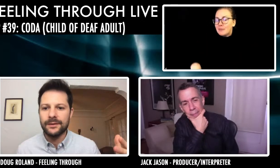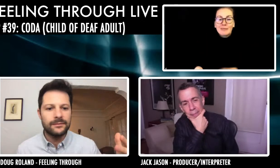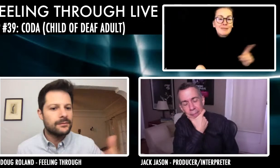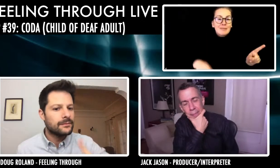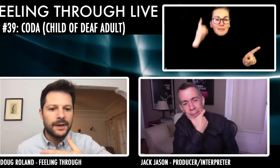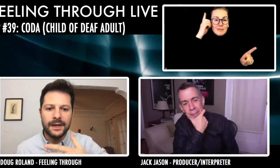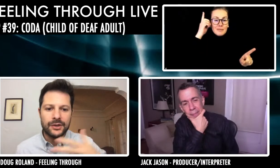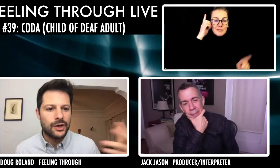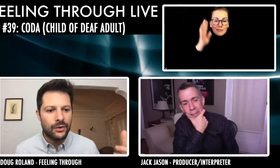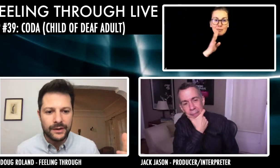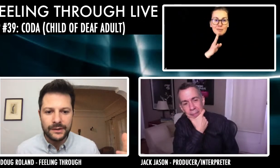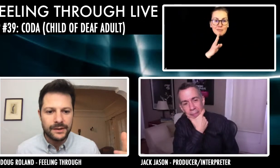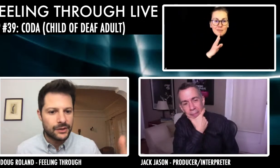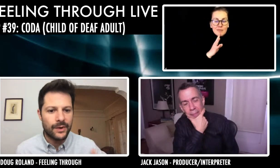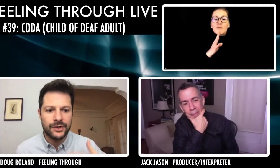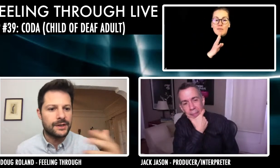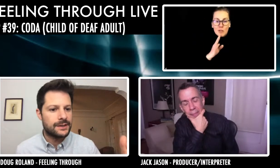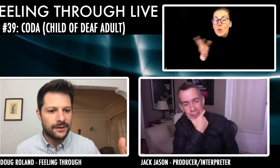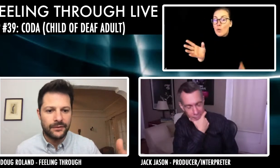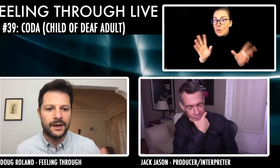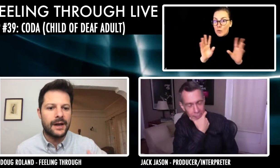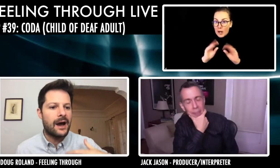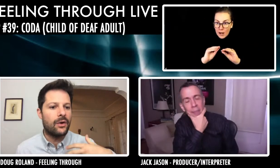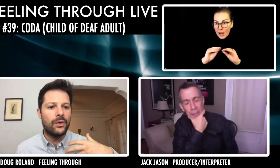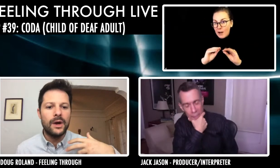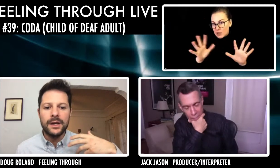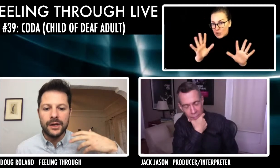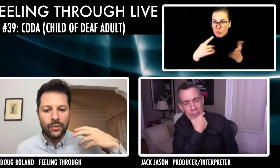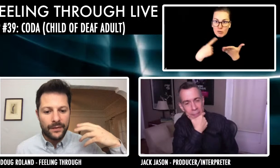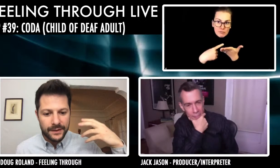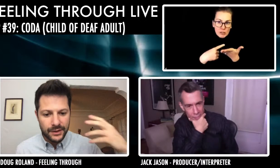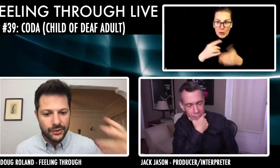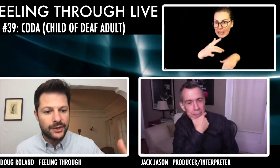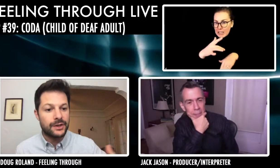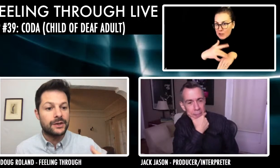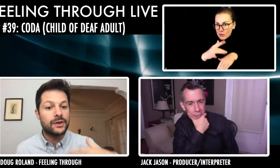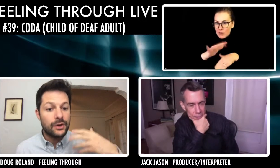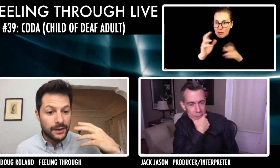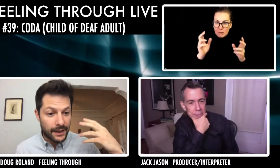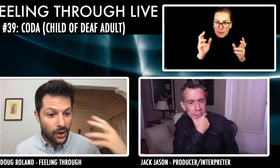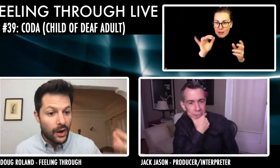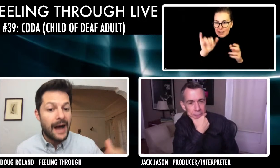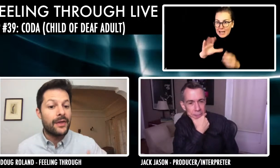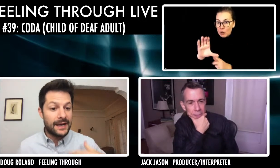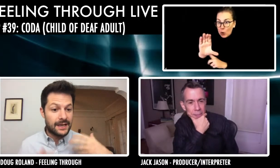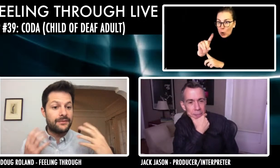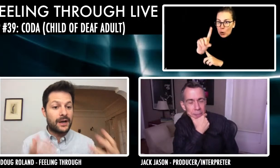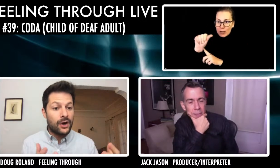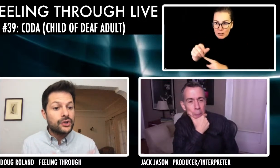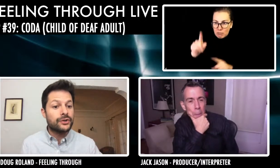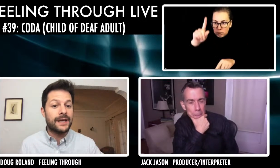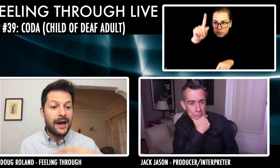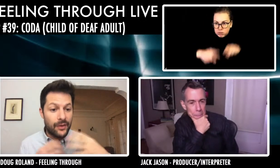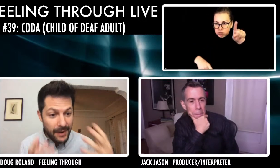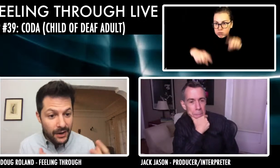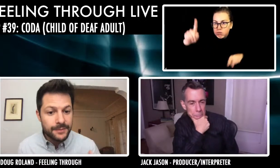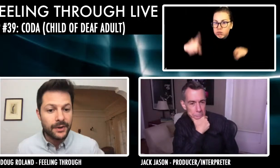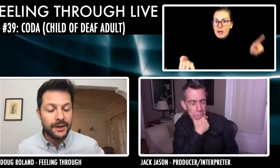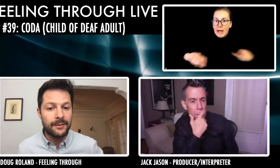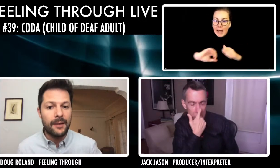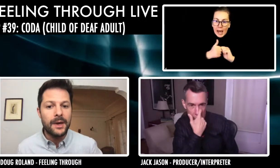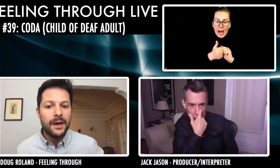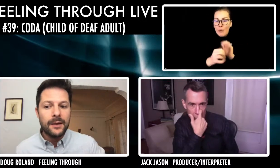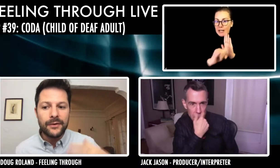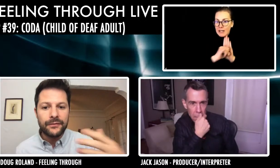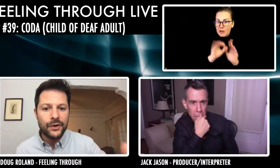obviously each CODA's situation is different. How, you know, what the situation is like, how they identify culturally, how their parents